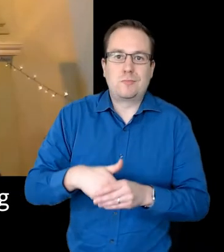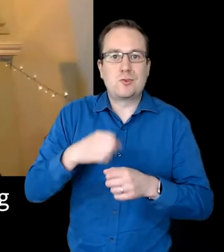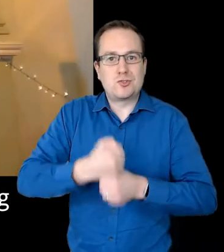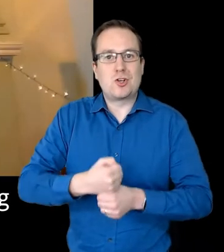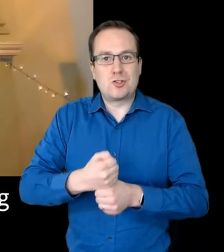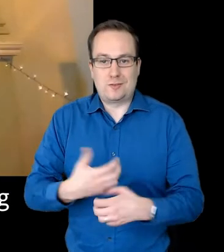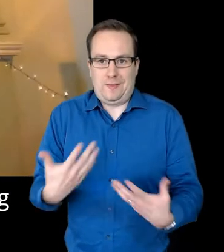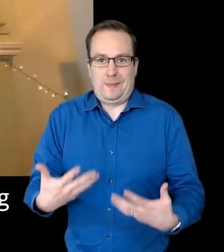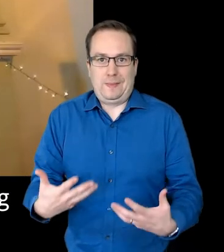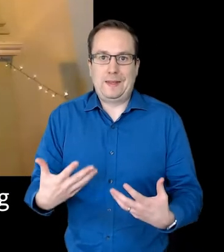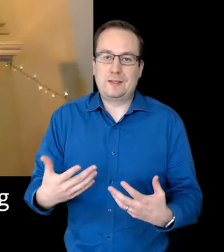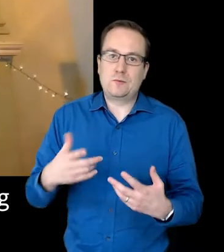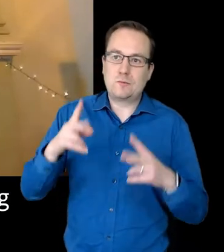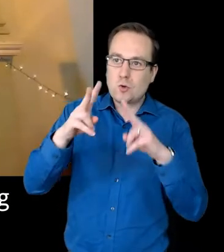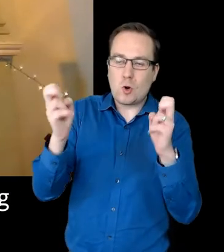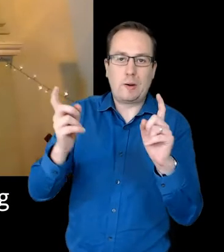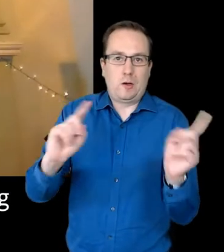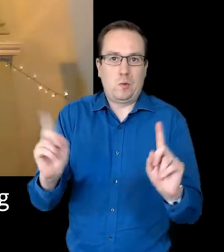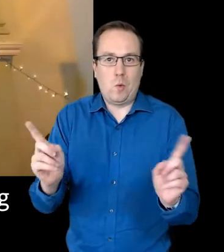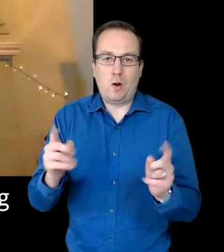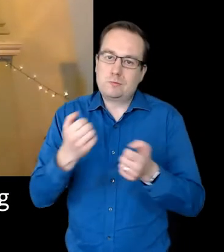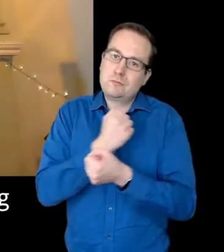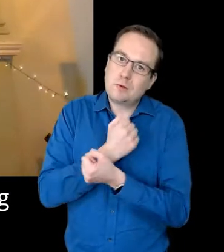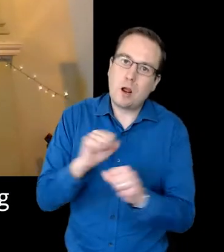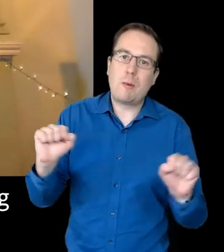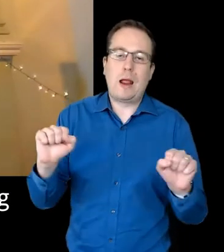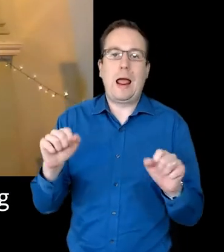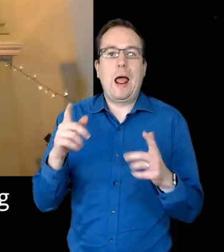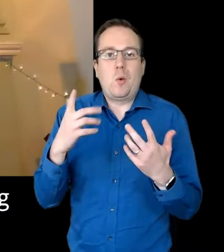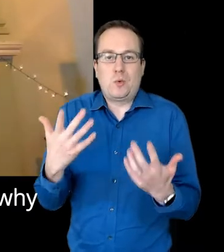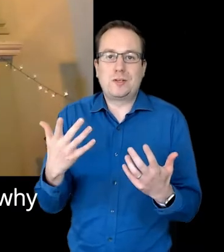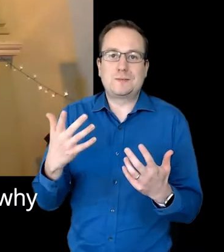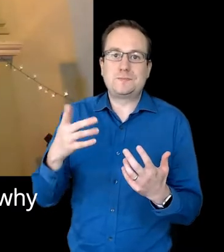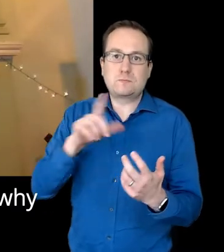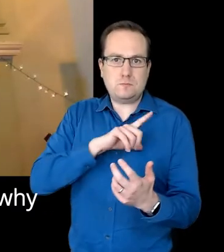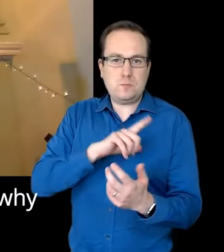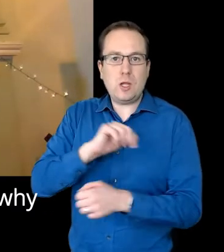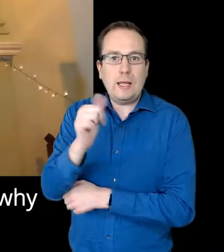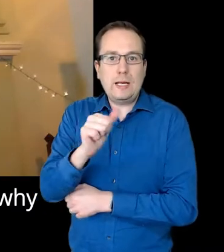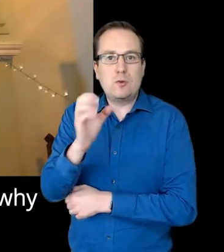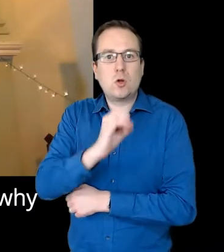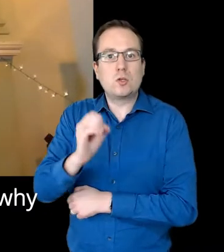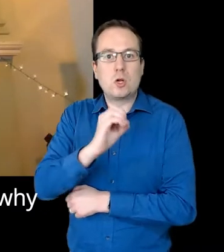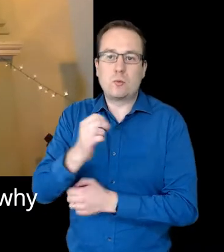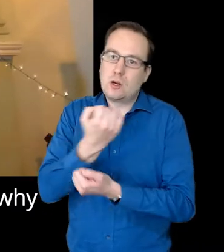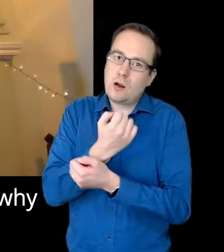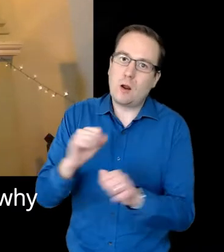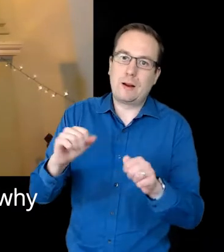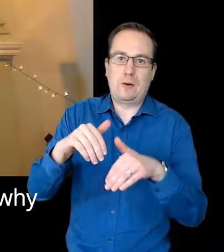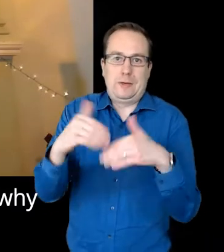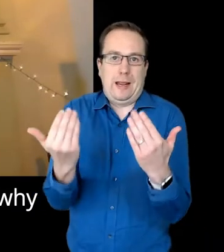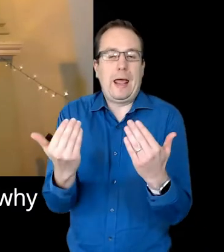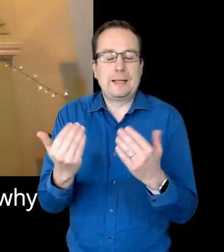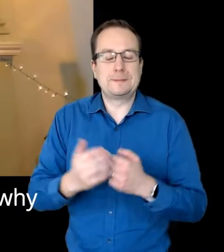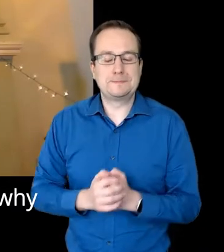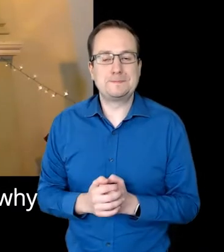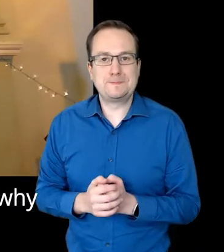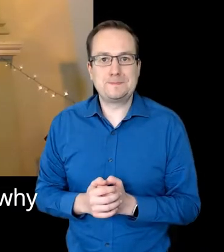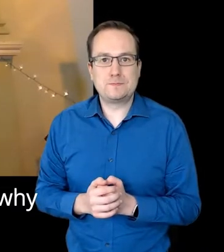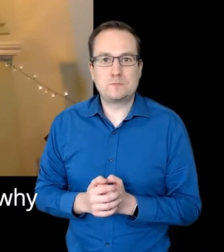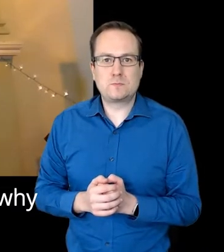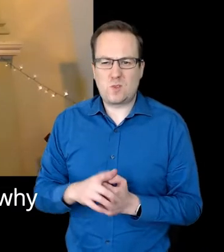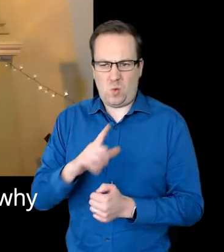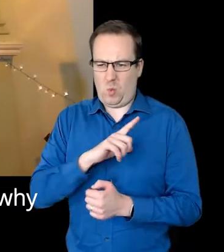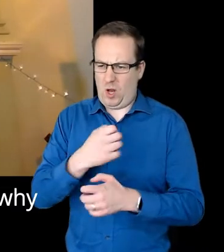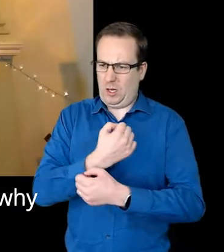worship is on the theme of coming out, as the 11th of October is marked around the world as Coming Out Day. Why do we come out